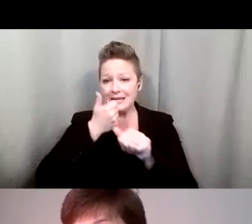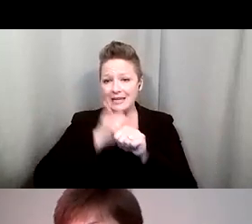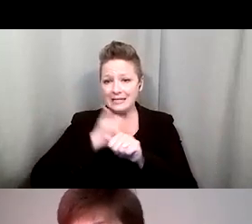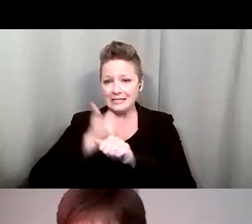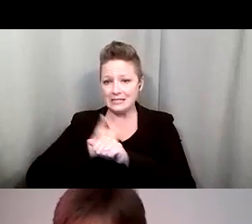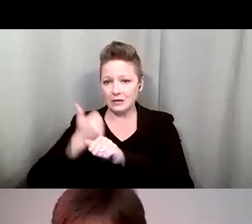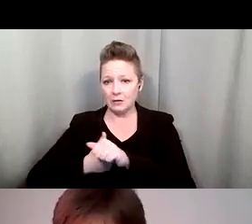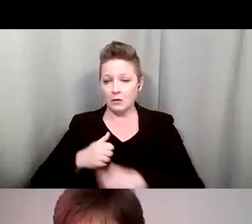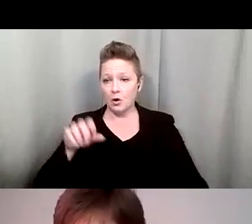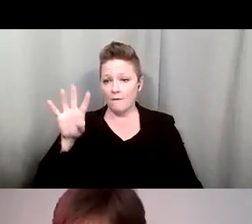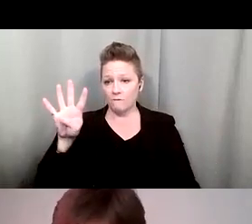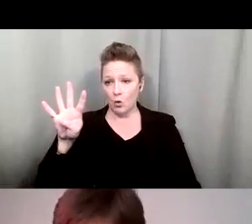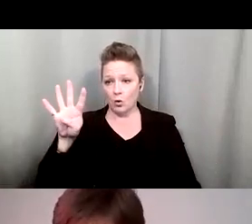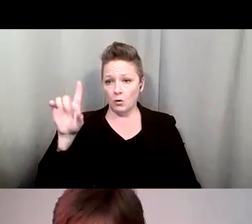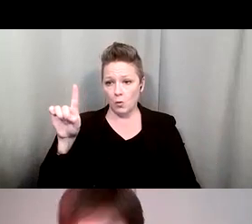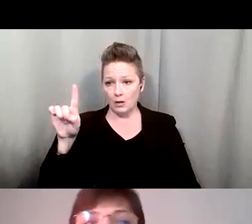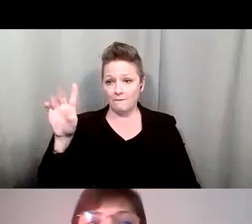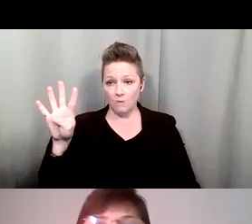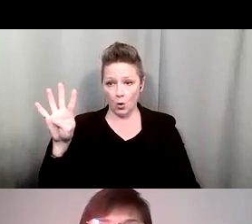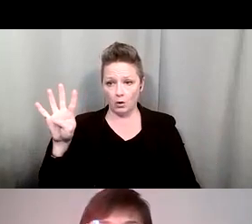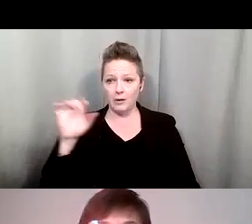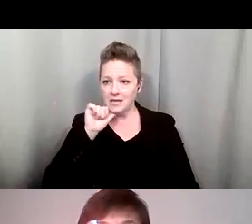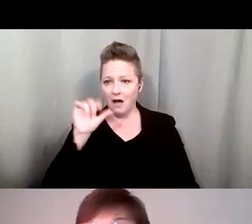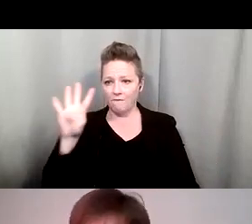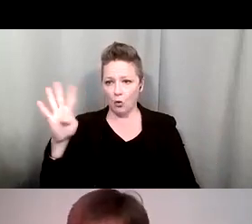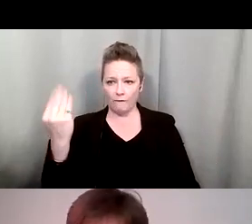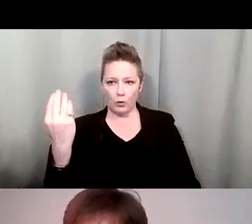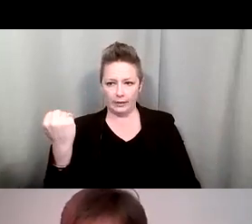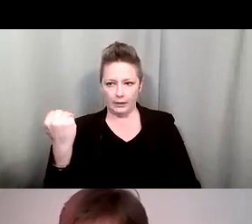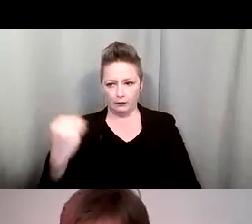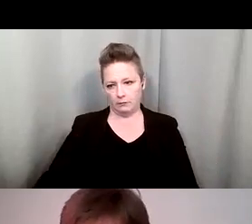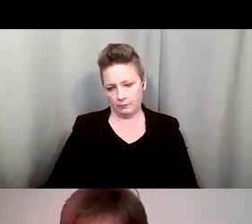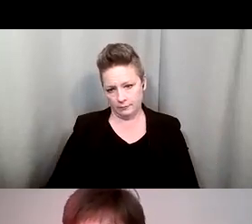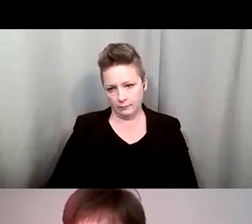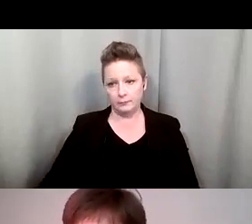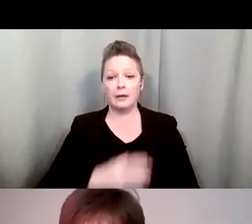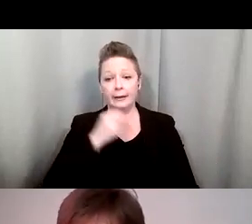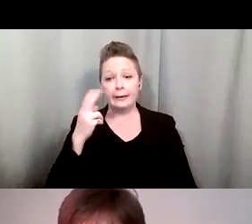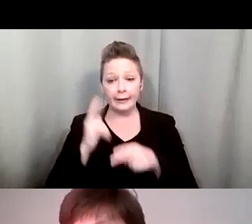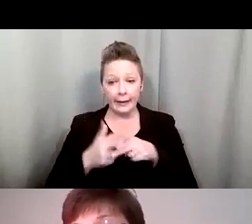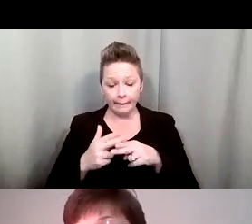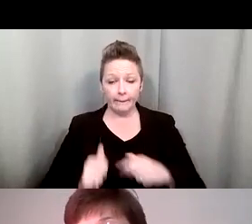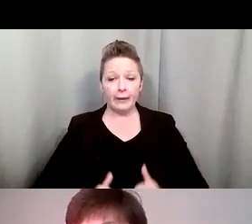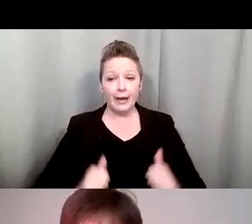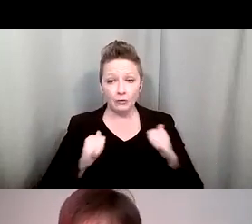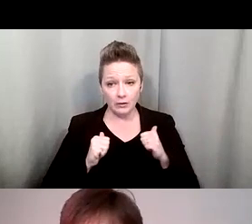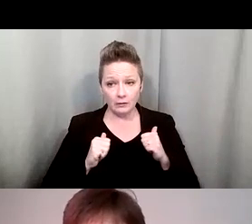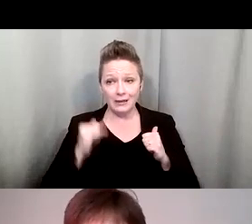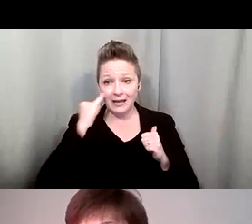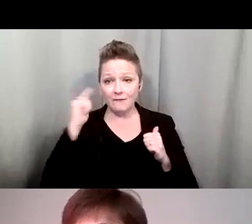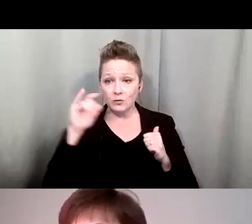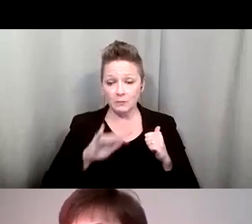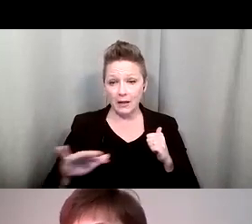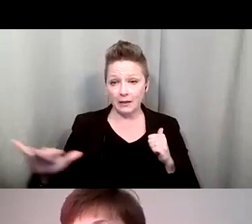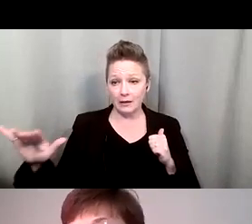414 instead of 414. If And names and addresses. If you have to spell it out, please use code words